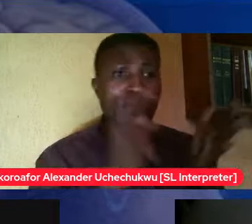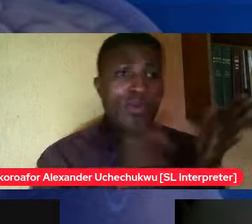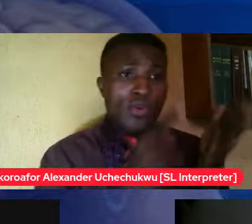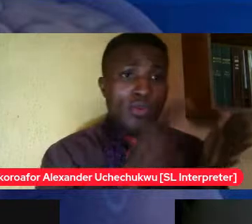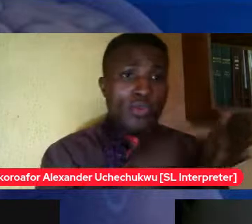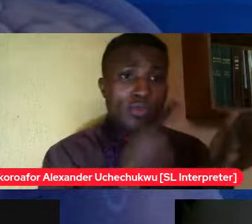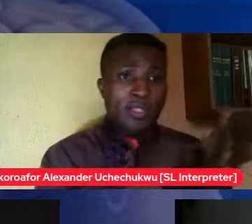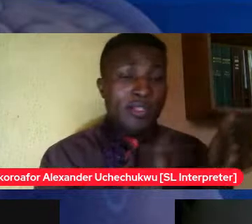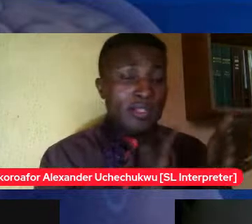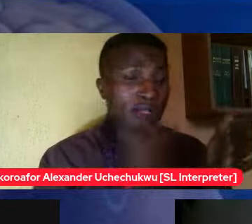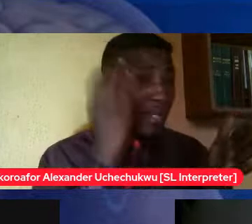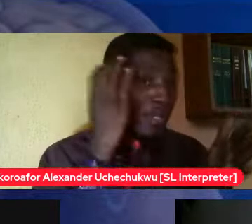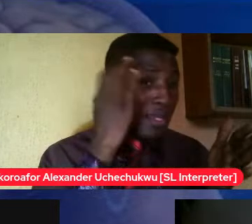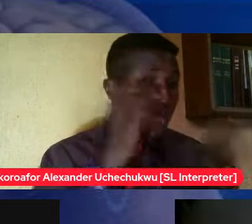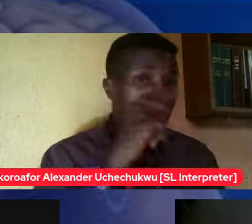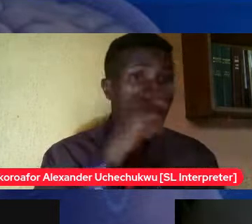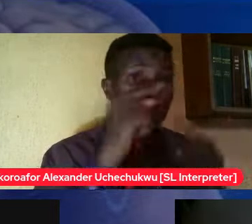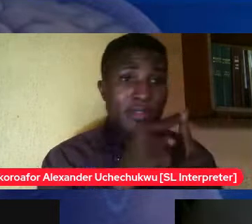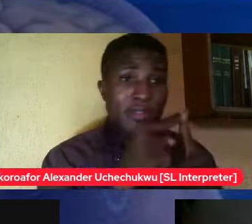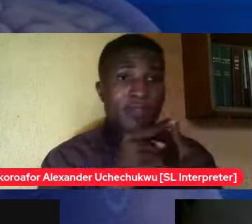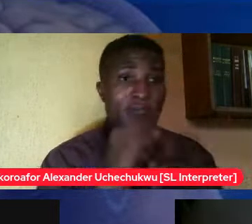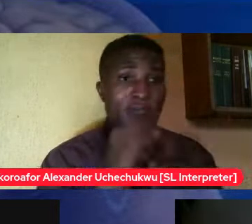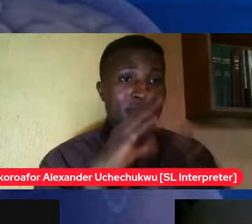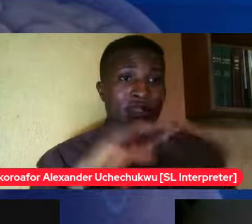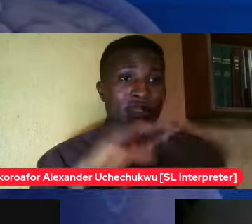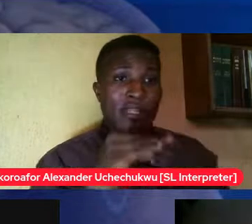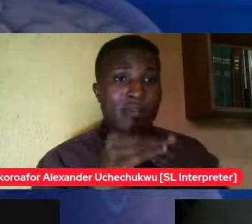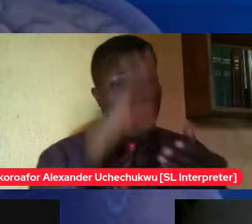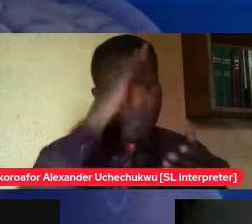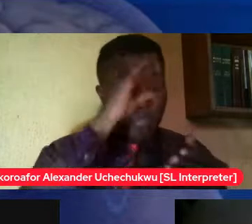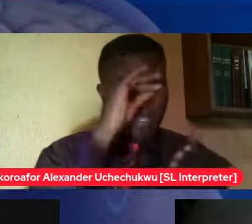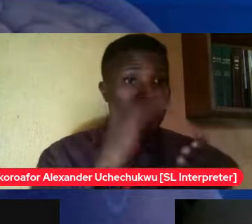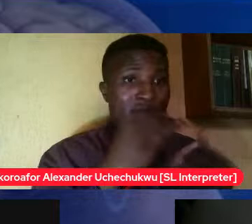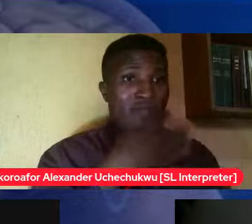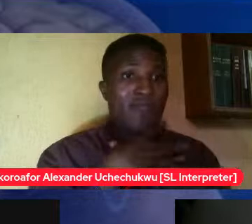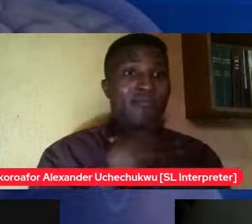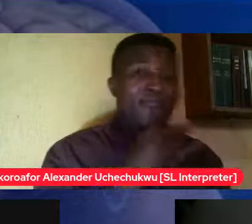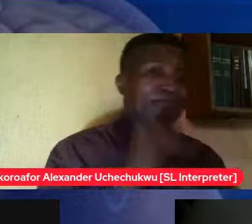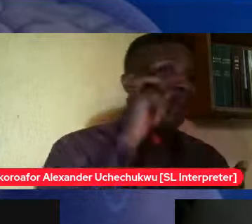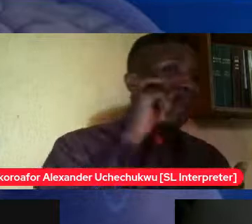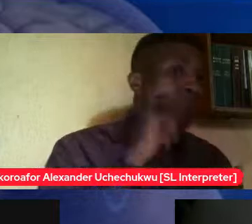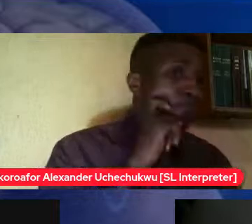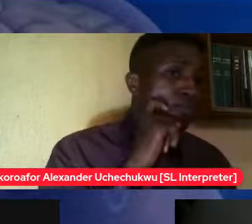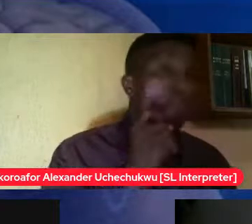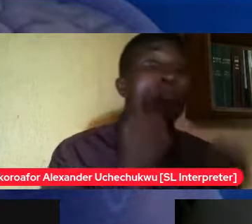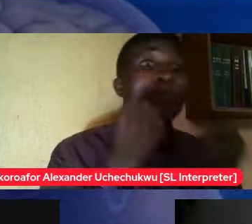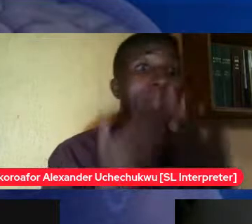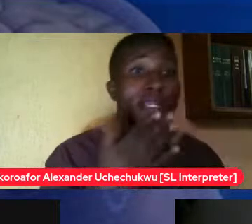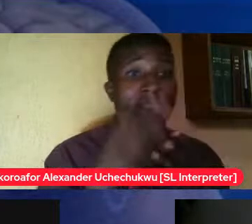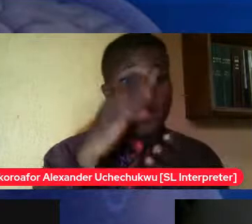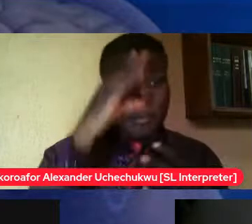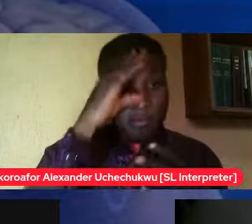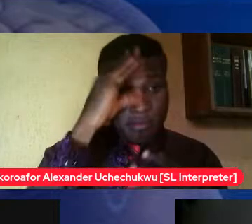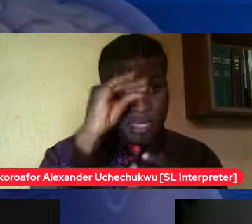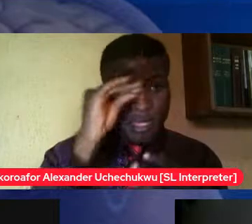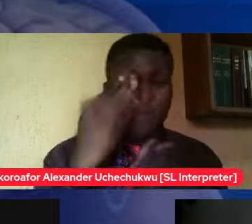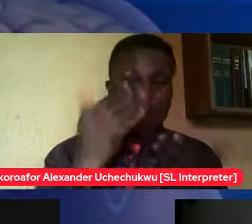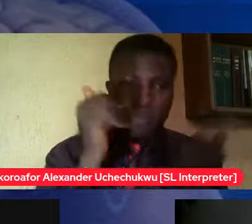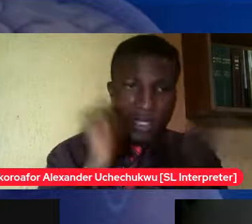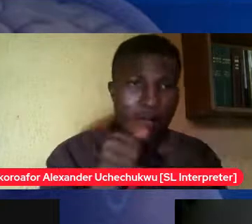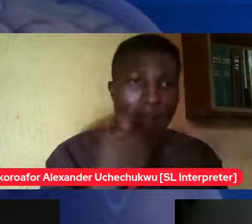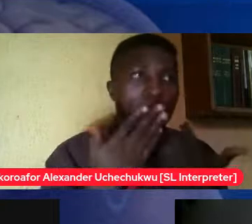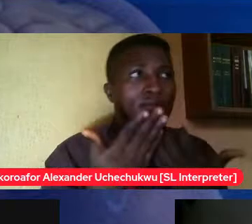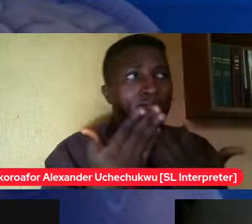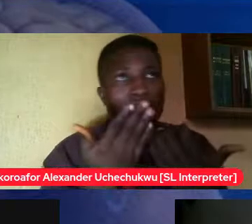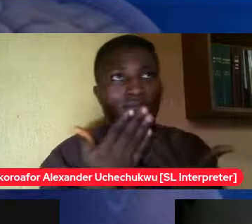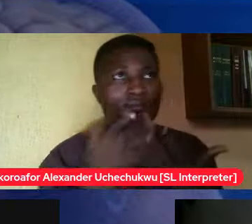men that will control their mind and say no I can overcome the orgy it's possible so